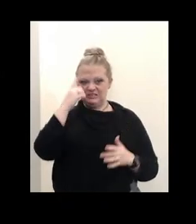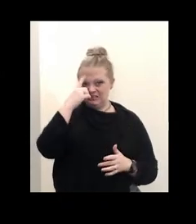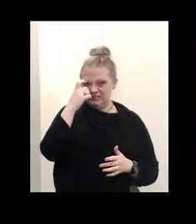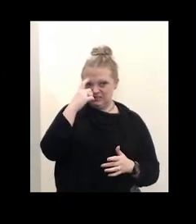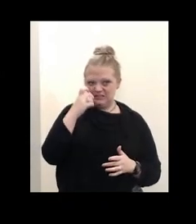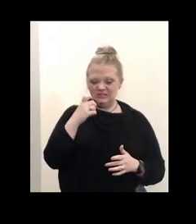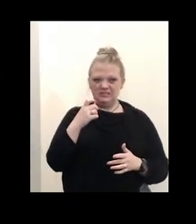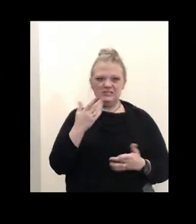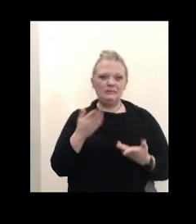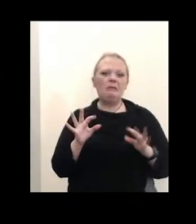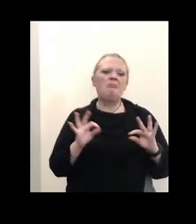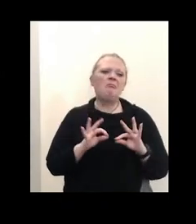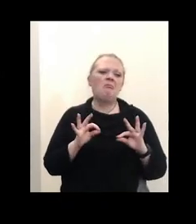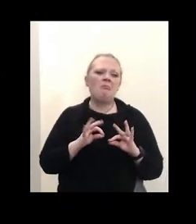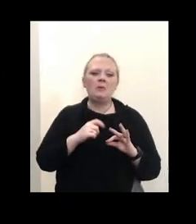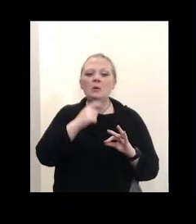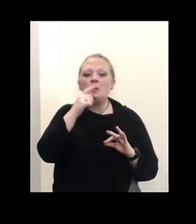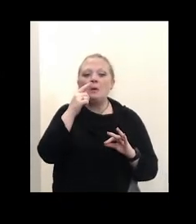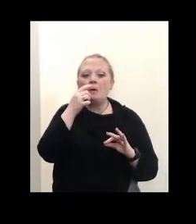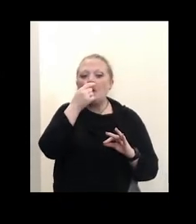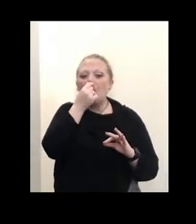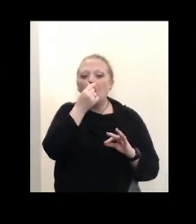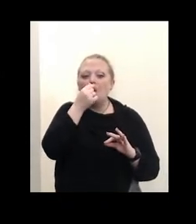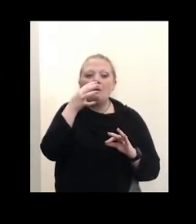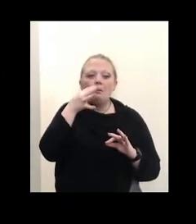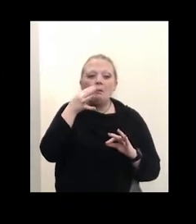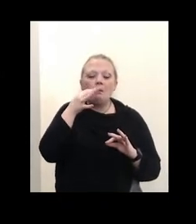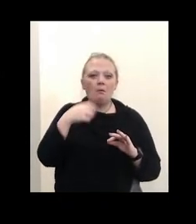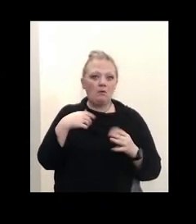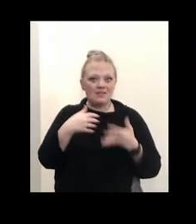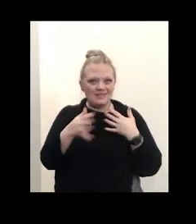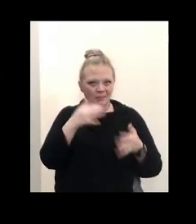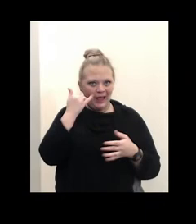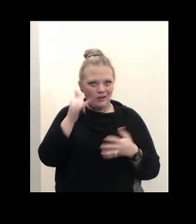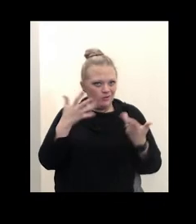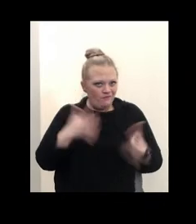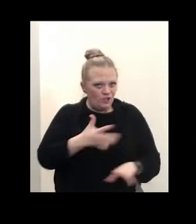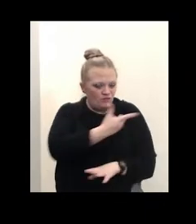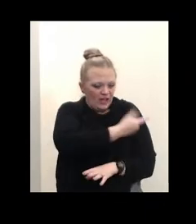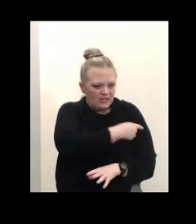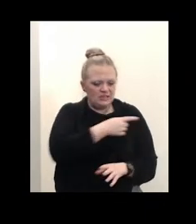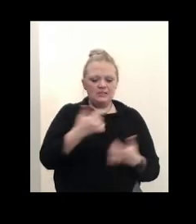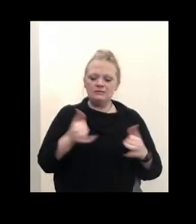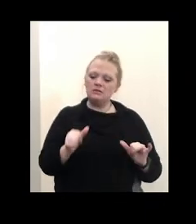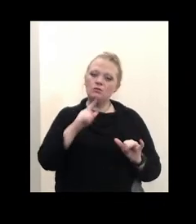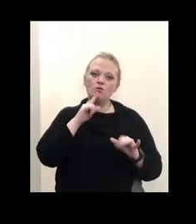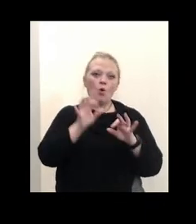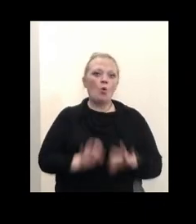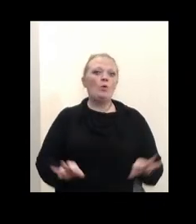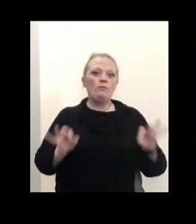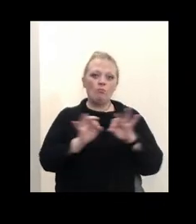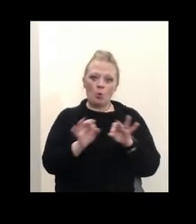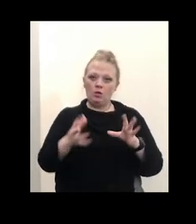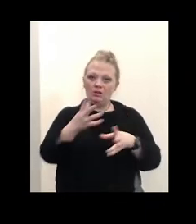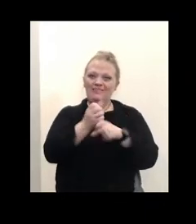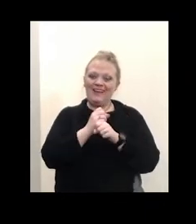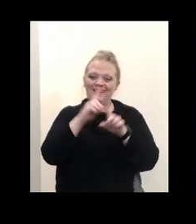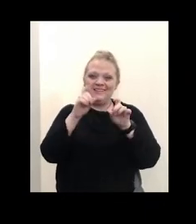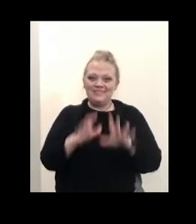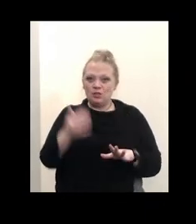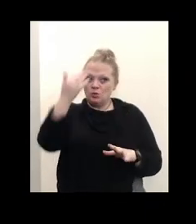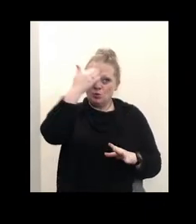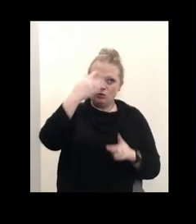sniffles even if you've been fully vaccinated and boosted it's so important to know your status and get a COVID-19 a test